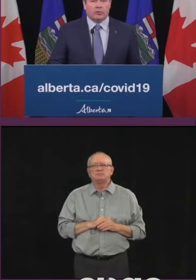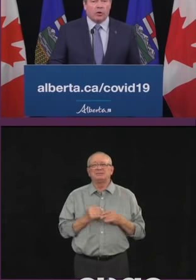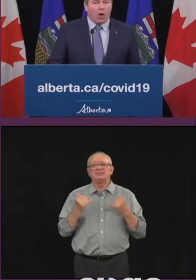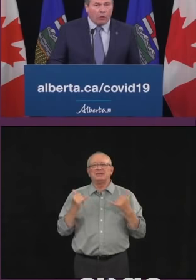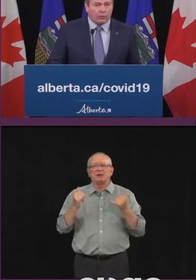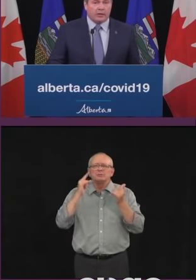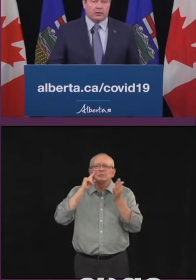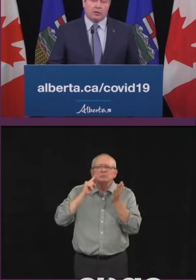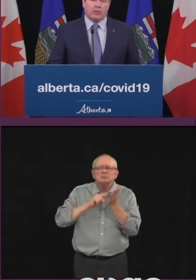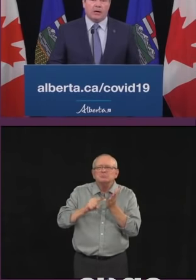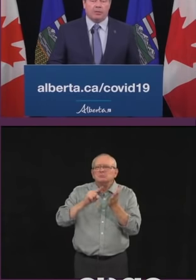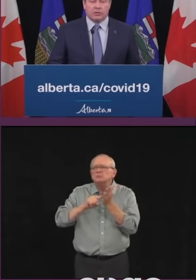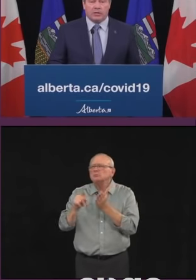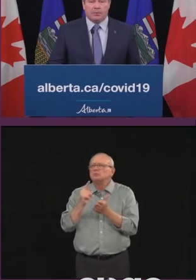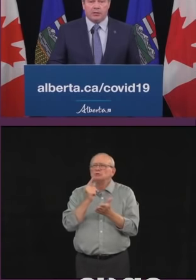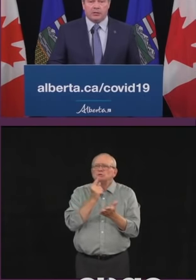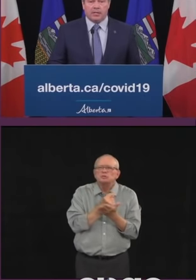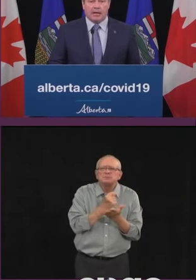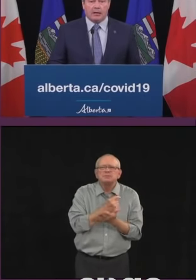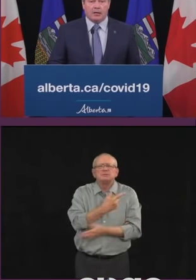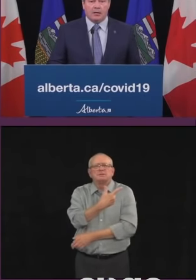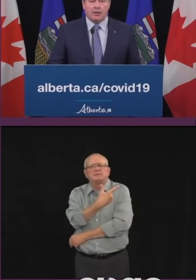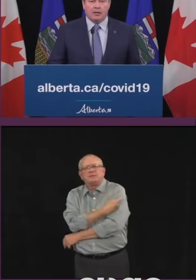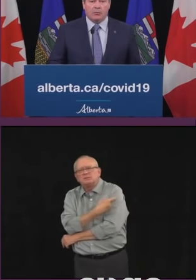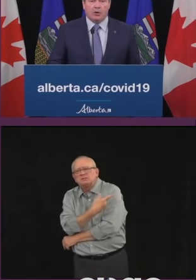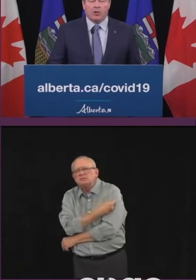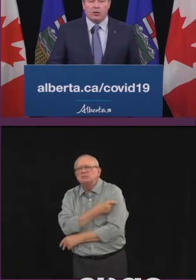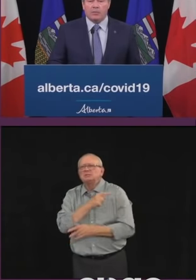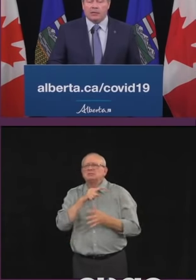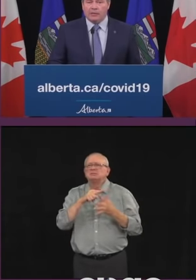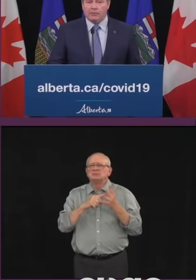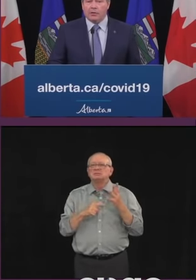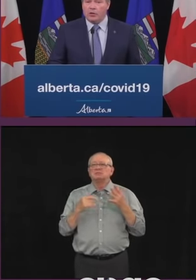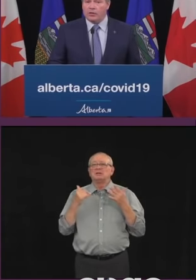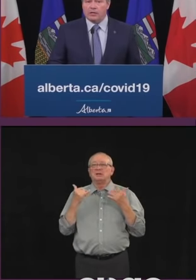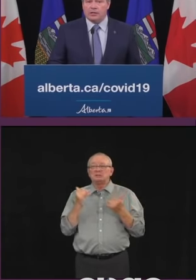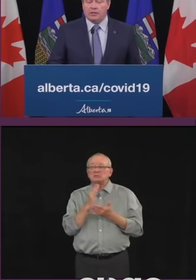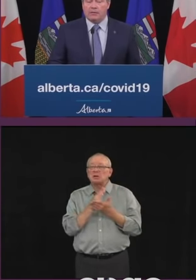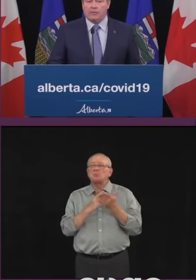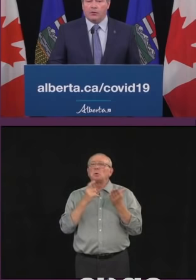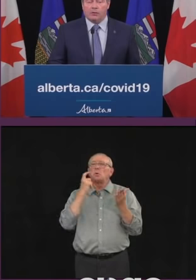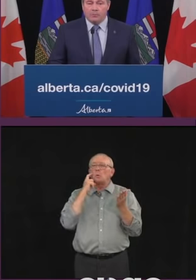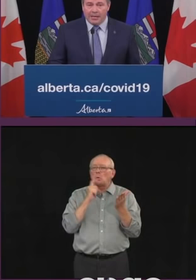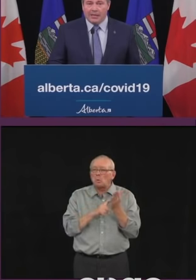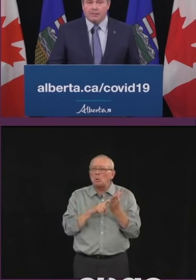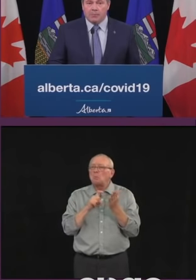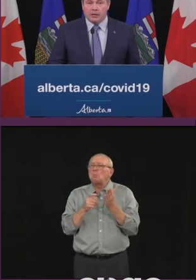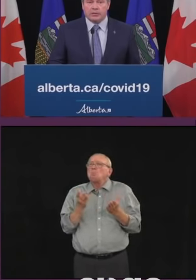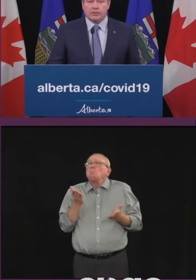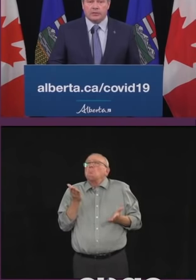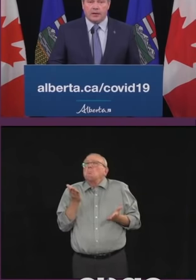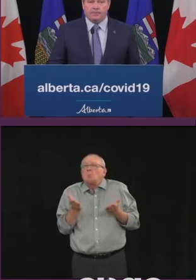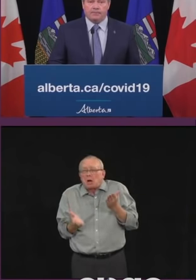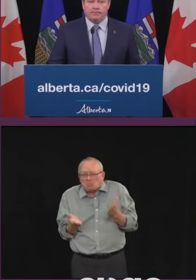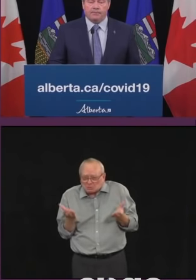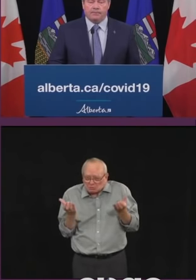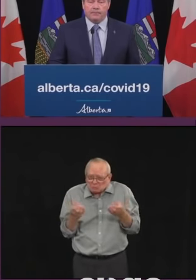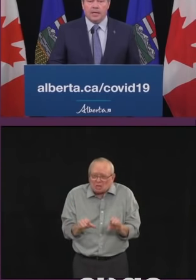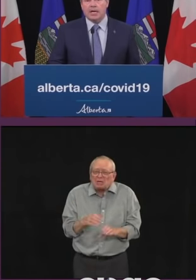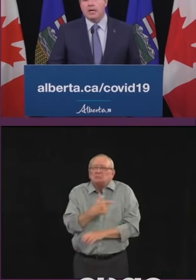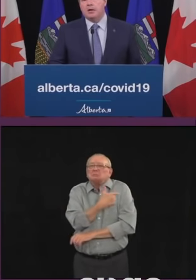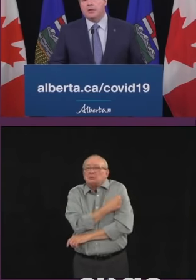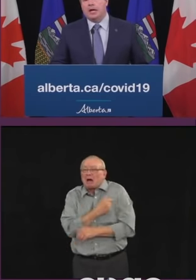results are already showing up in some patient data, we're going to be living with COVID-19 for many months to come.